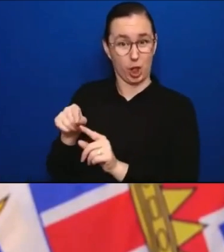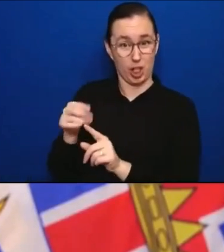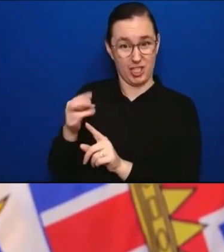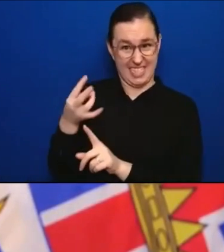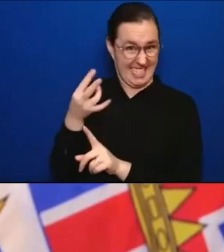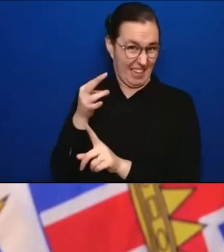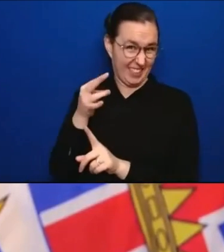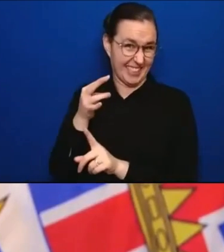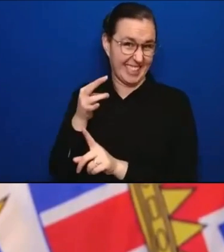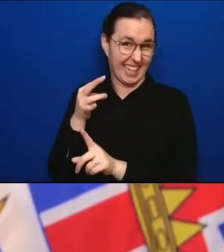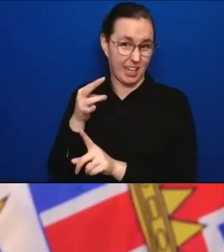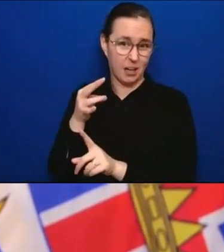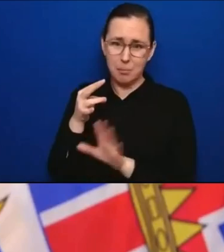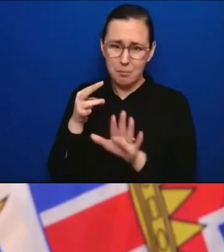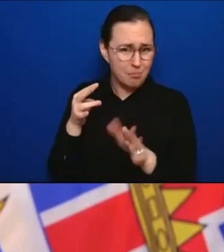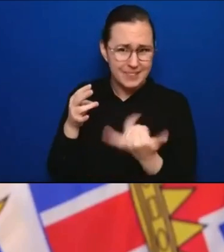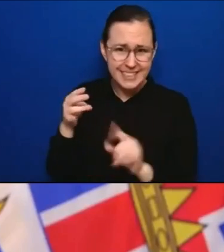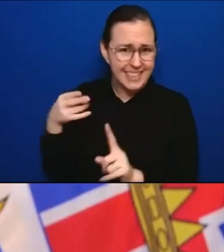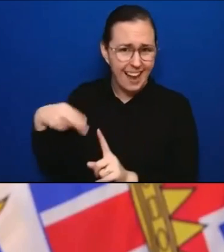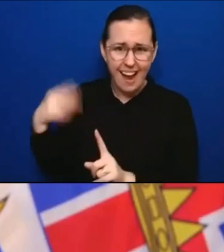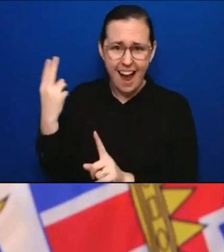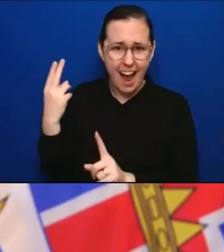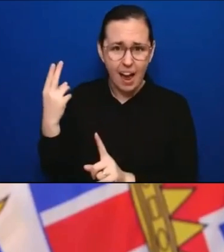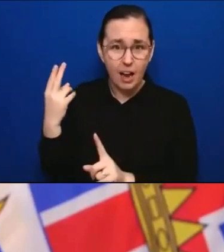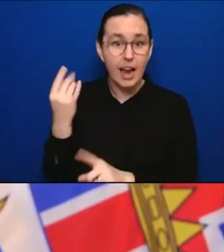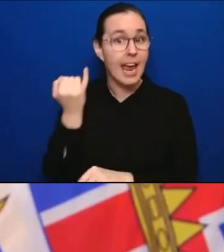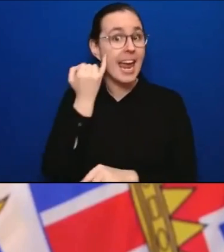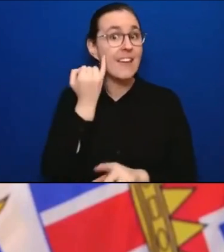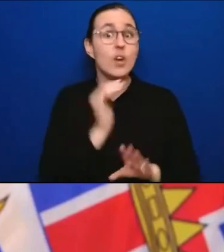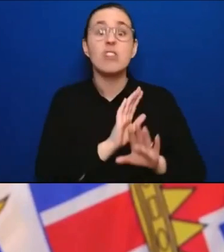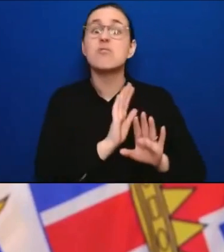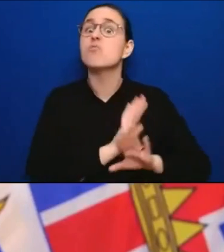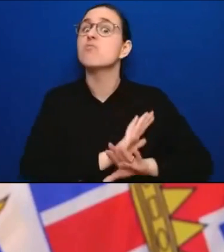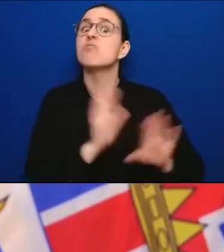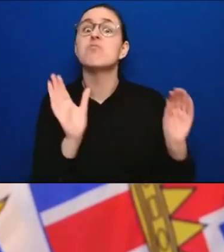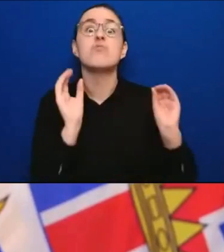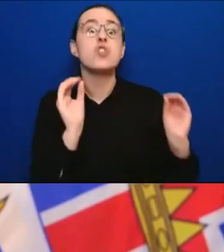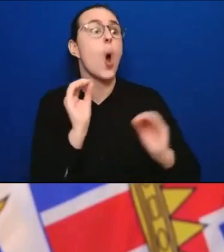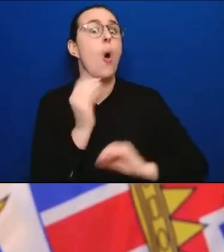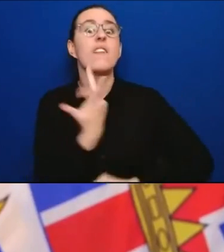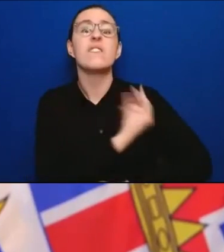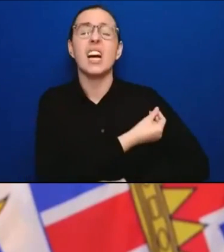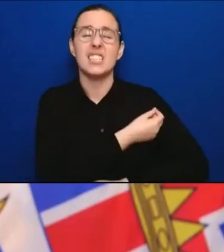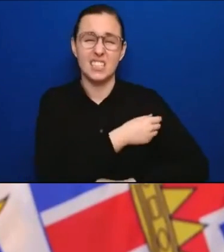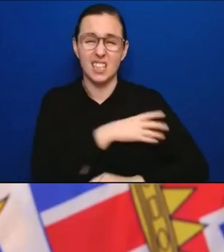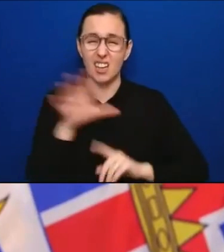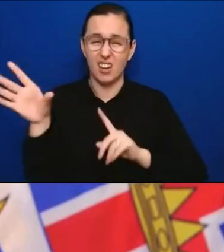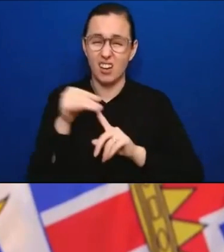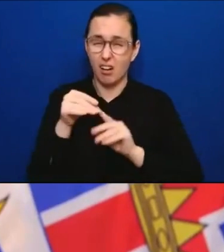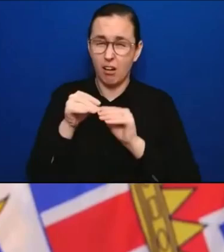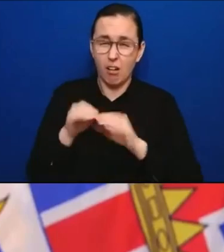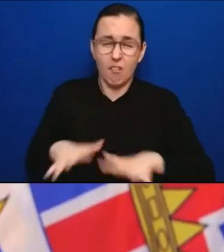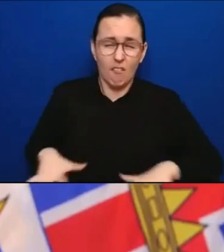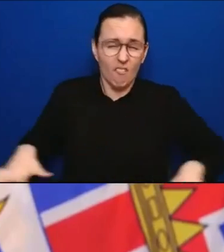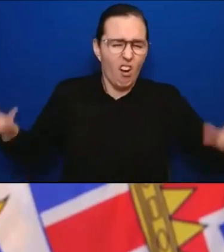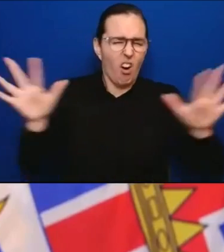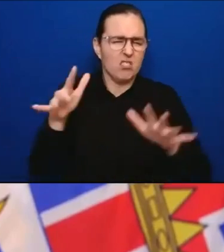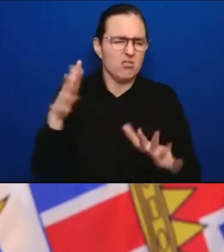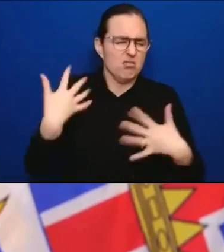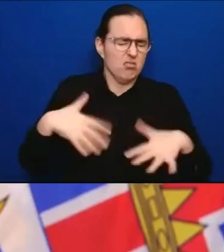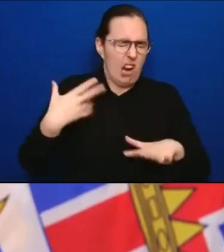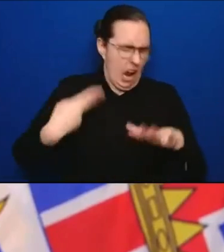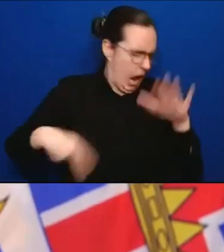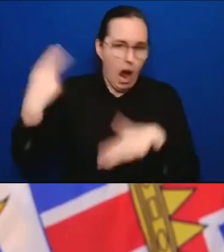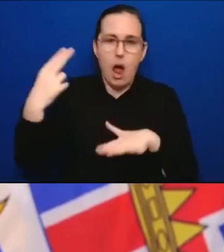saying this. But it is a reminder to us that this is not an innocuous virus. And it can have very